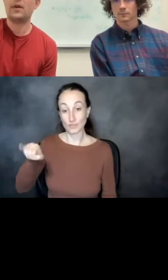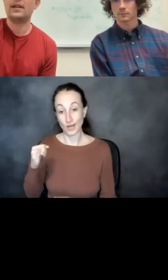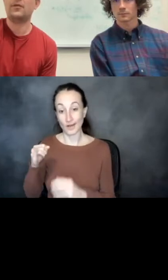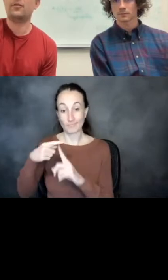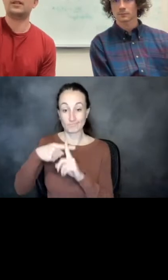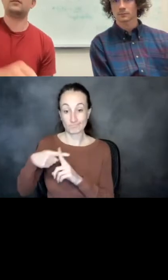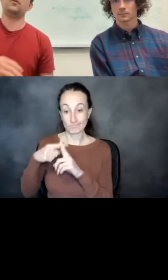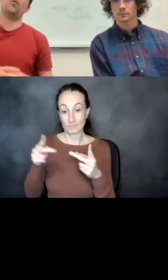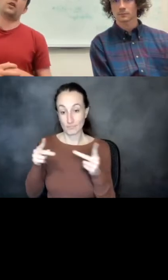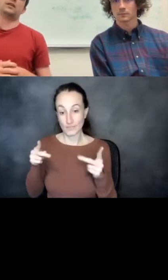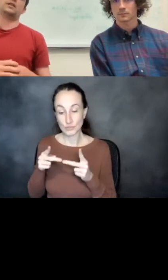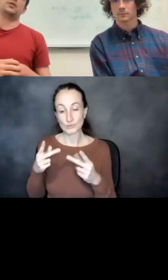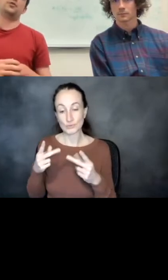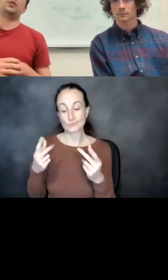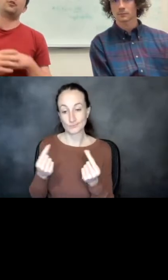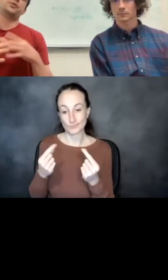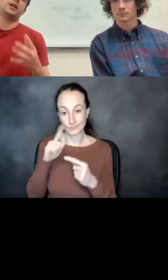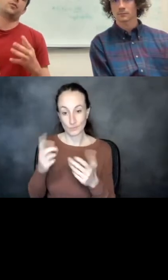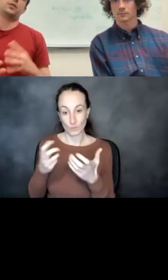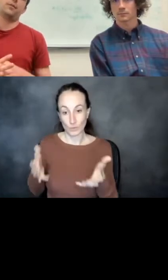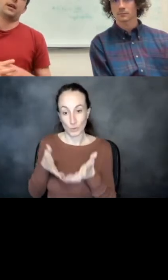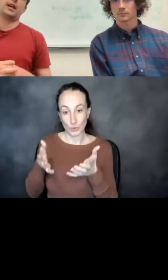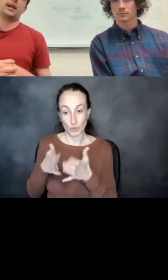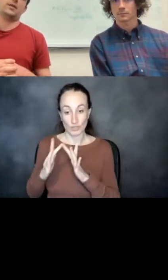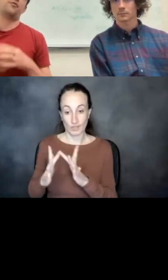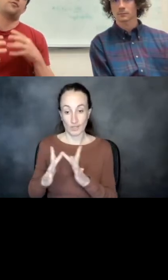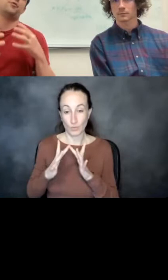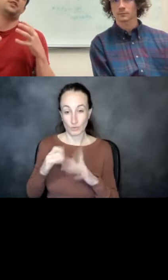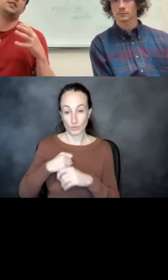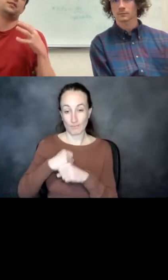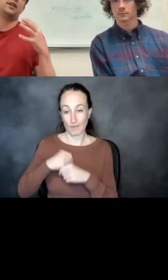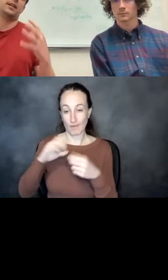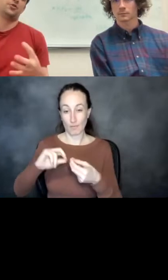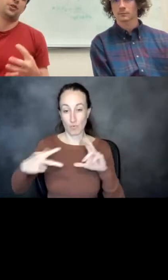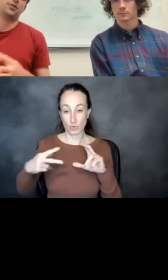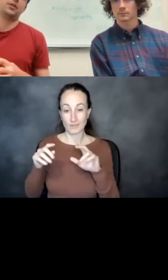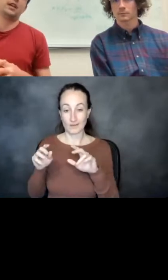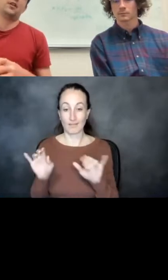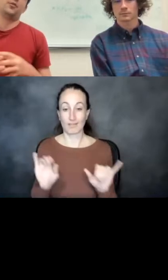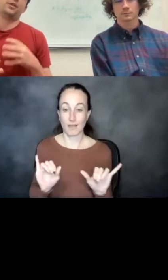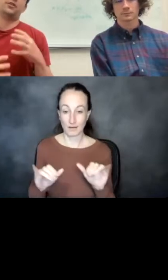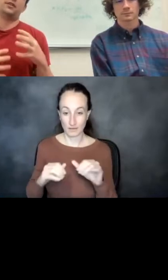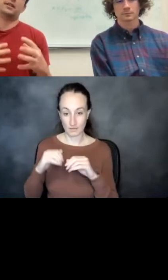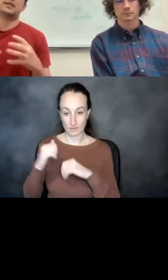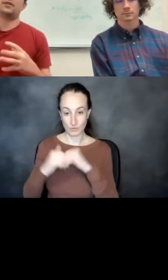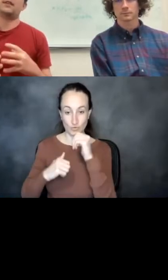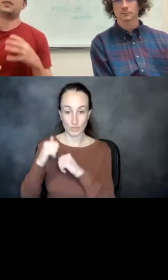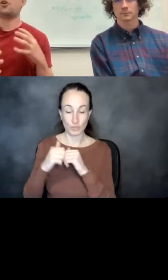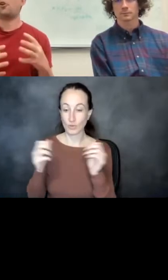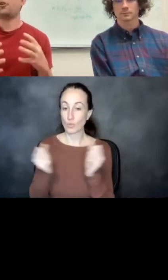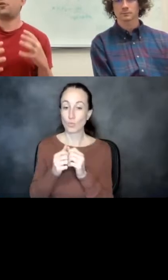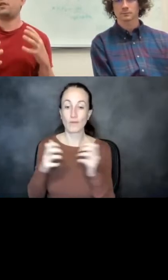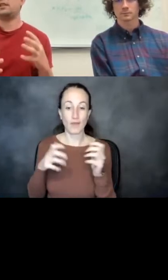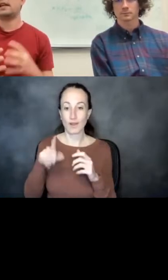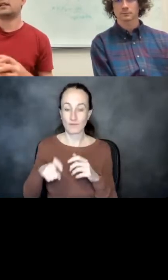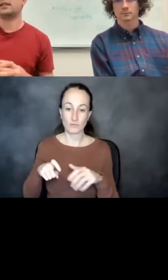we basically want to encourage the network to make a protein-like structure, but without necessarily having to